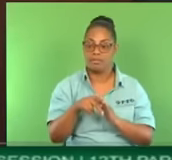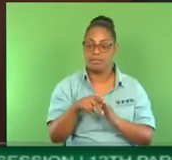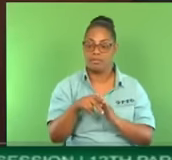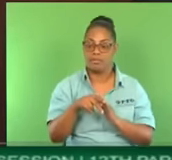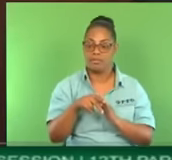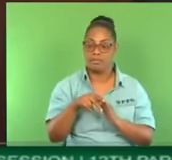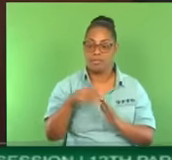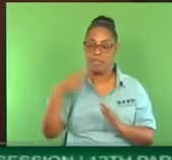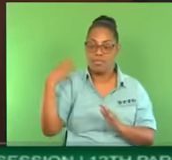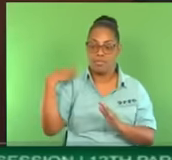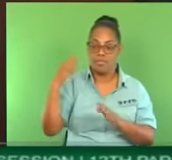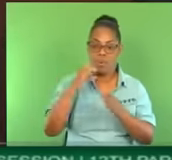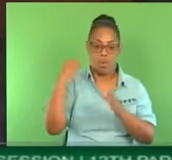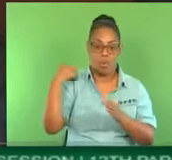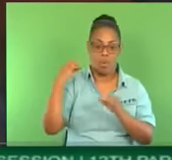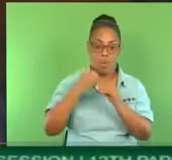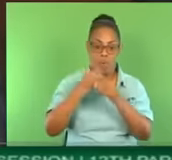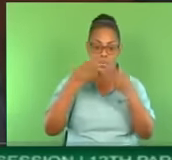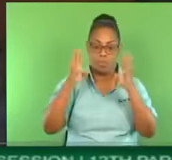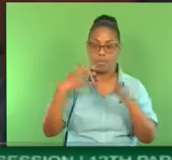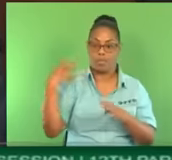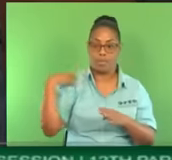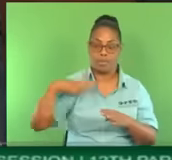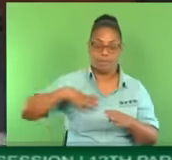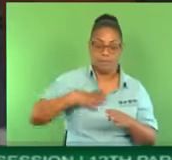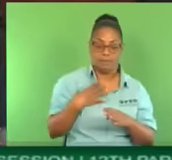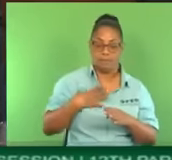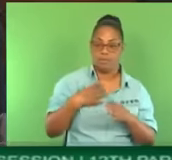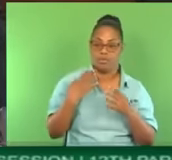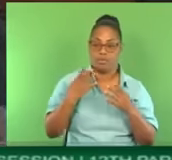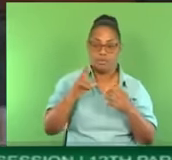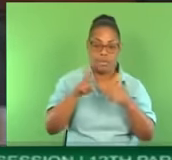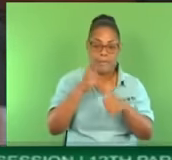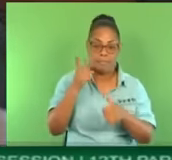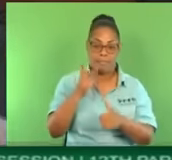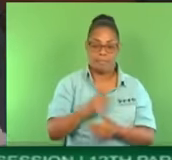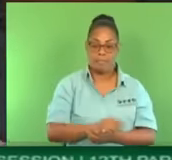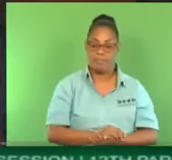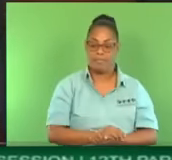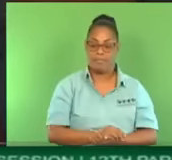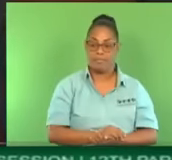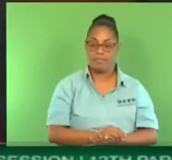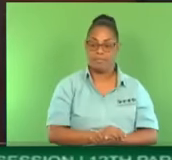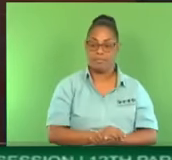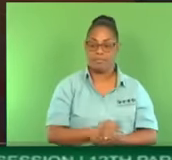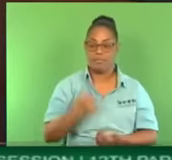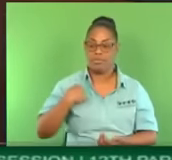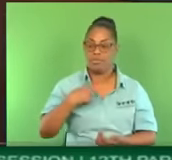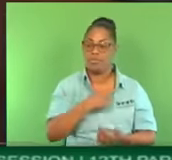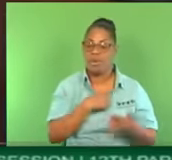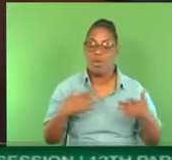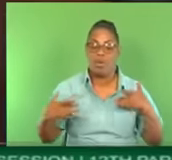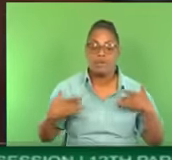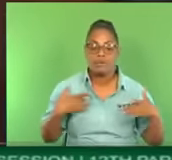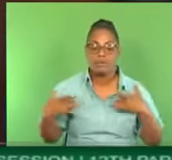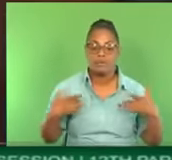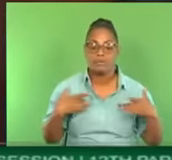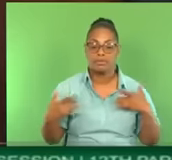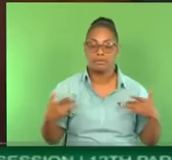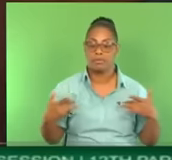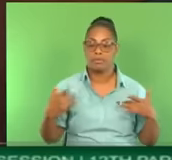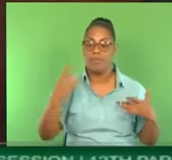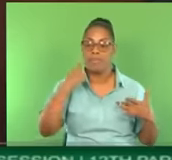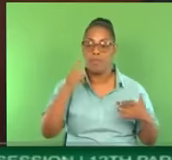of Prisons. Today, we extend very deep concern for Mr. Steve Phelps, prison officer,